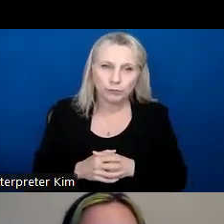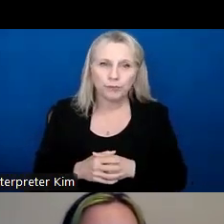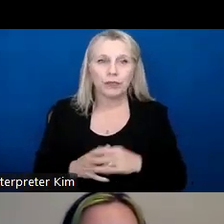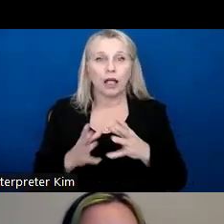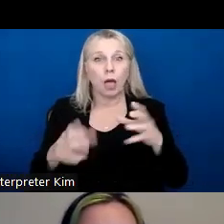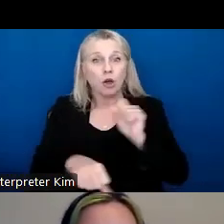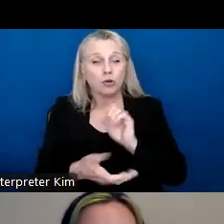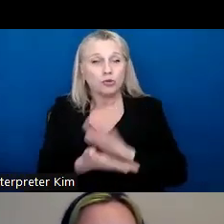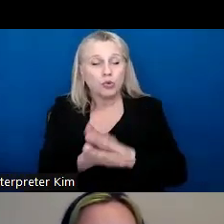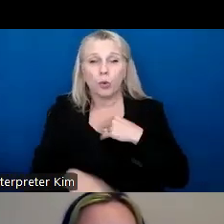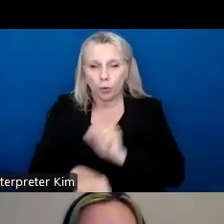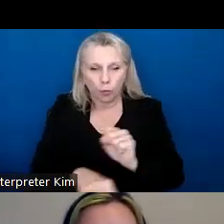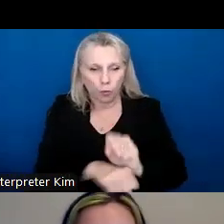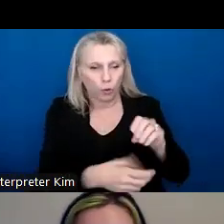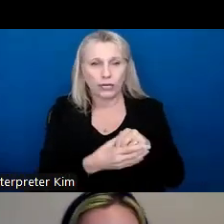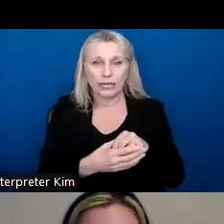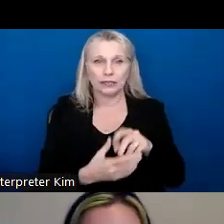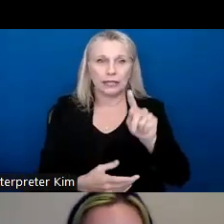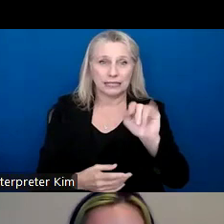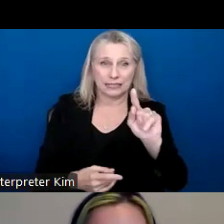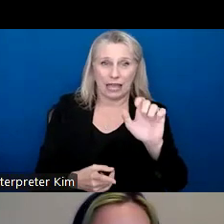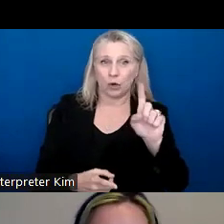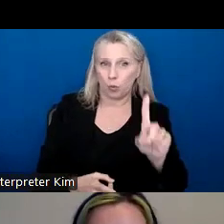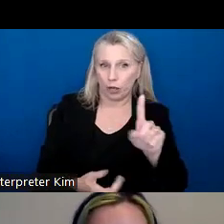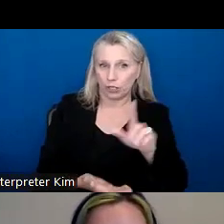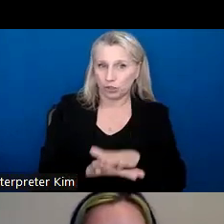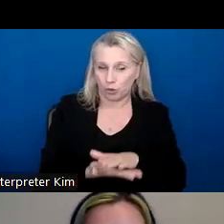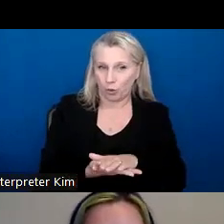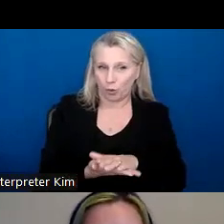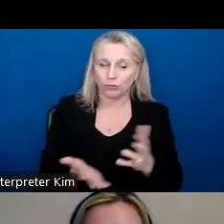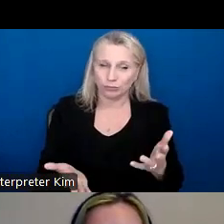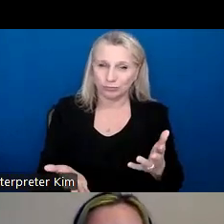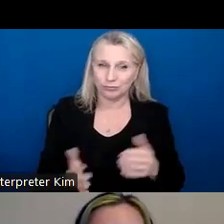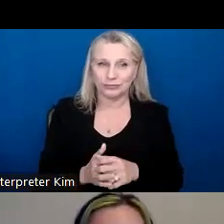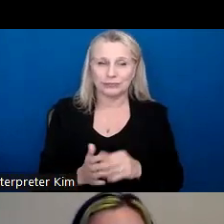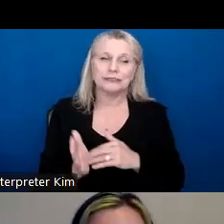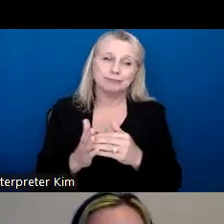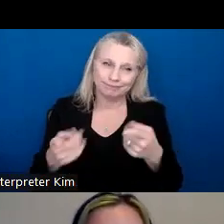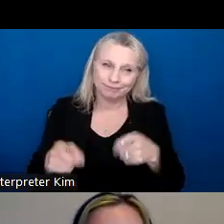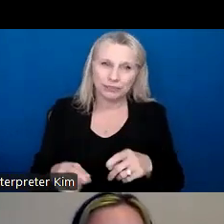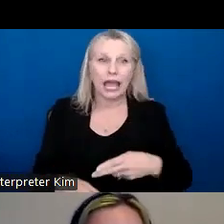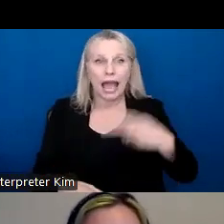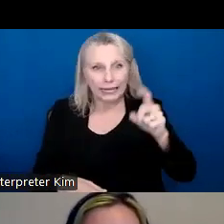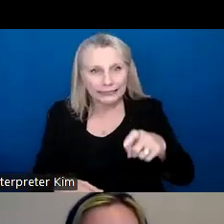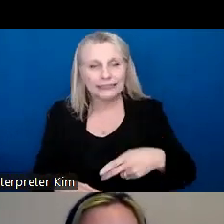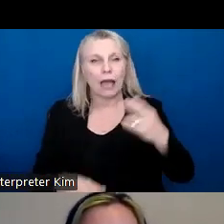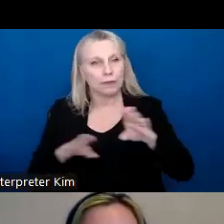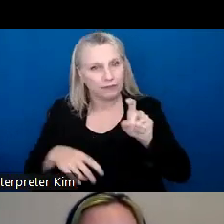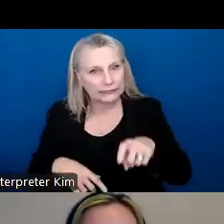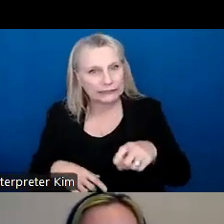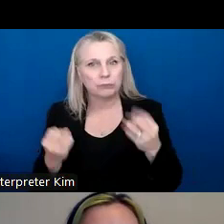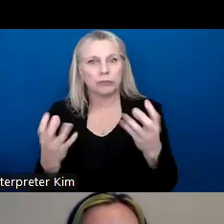we work in are title one schools. That's not an uncommon thing. Um, schools with high needs, high behavior needs,